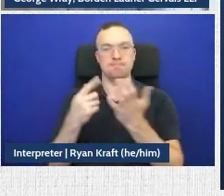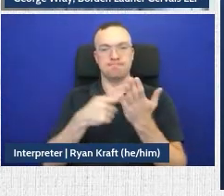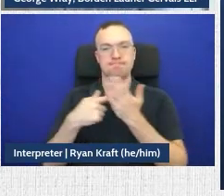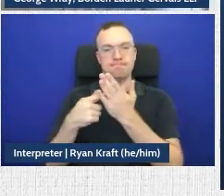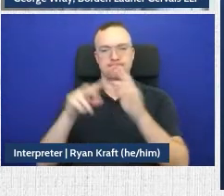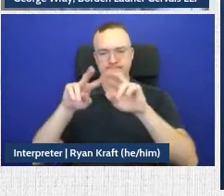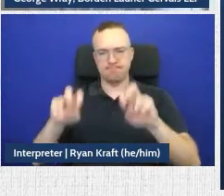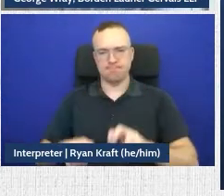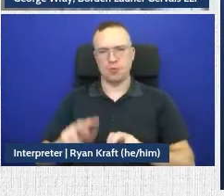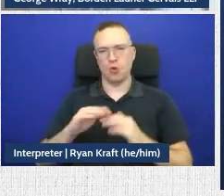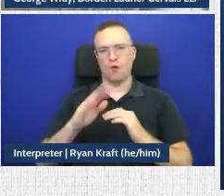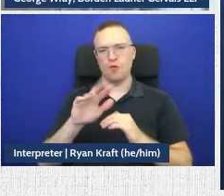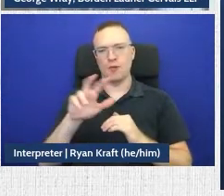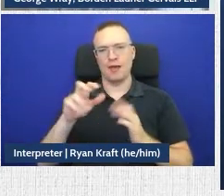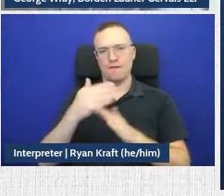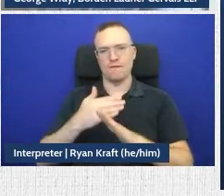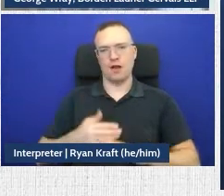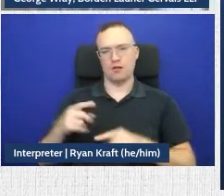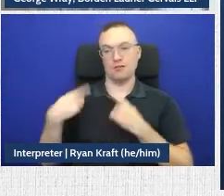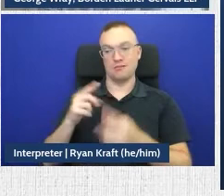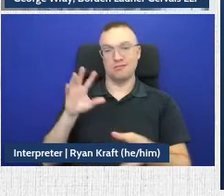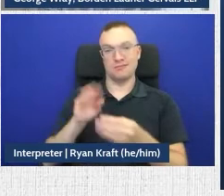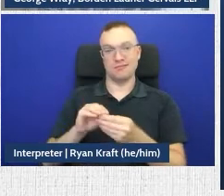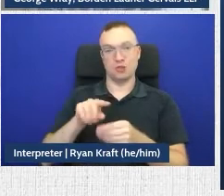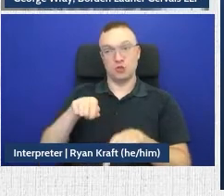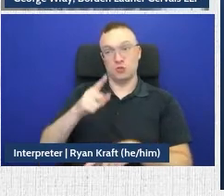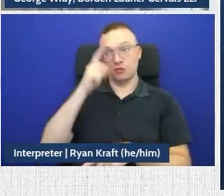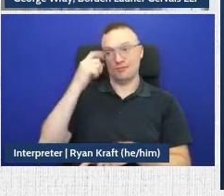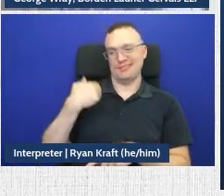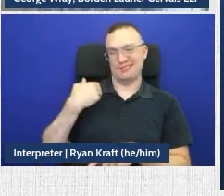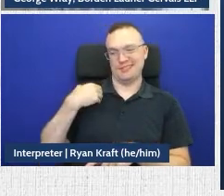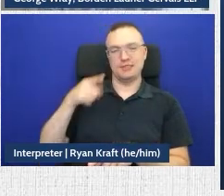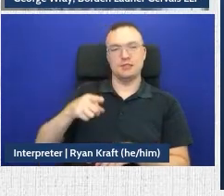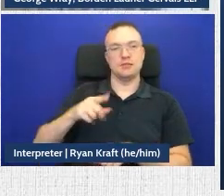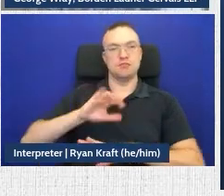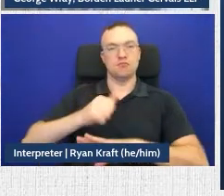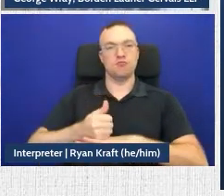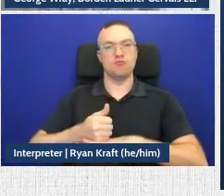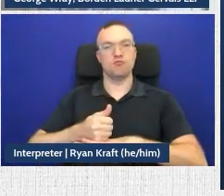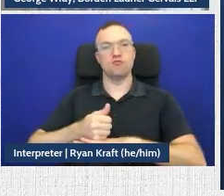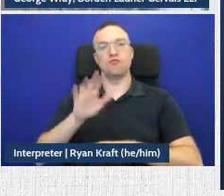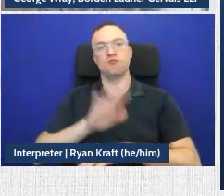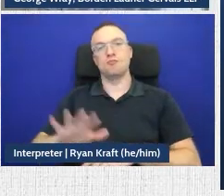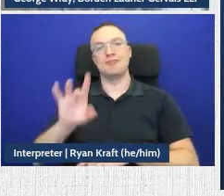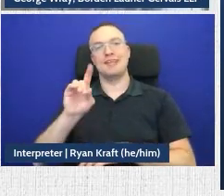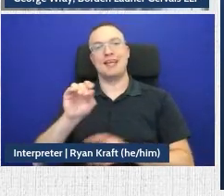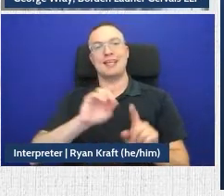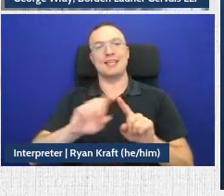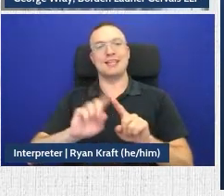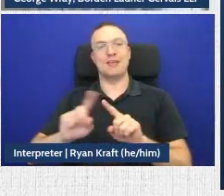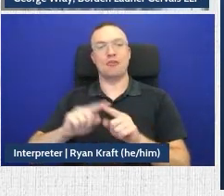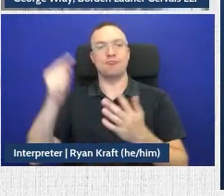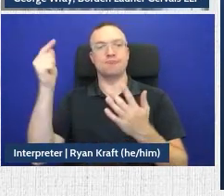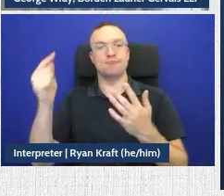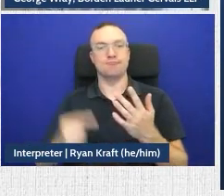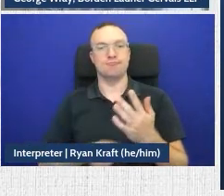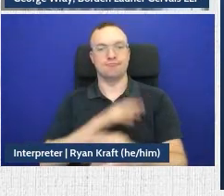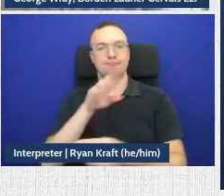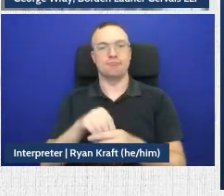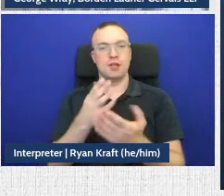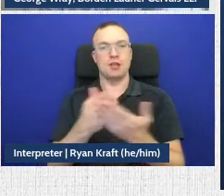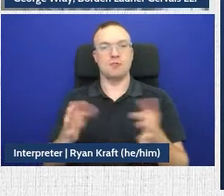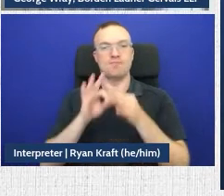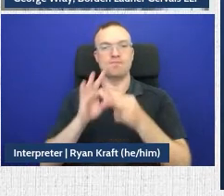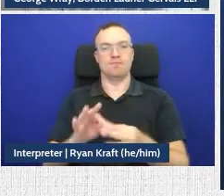files over the summer. And so in doing that, we created about 80 different features about things that were